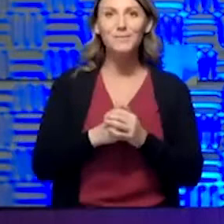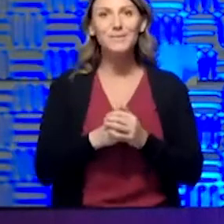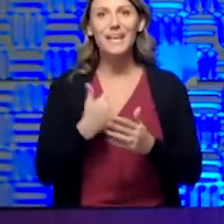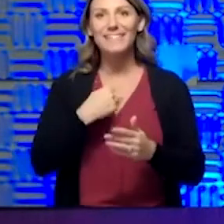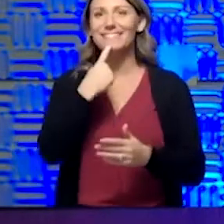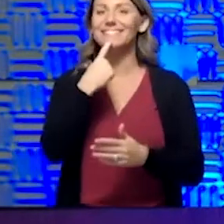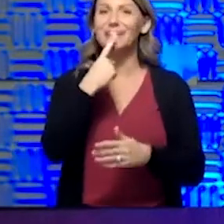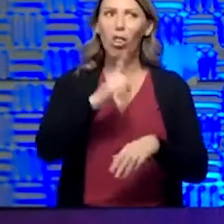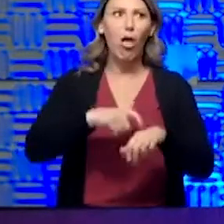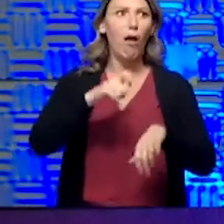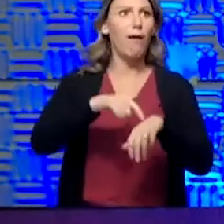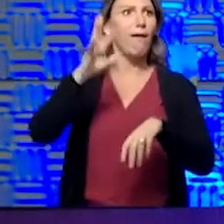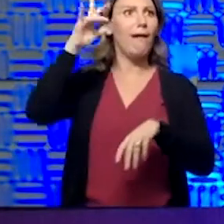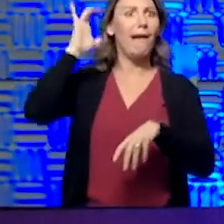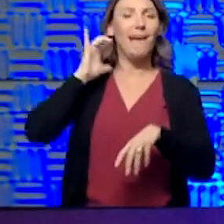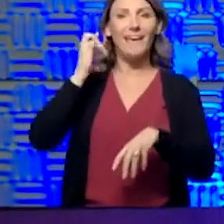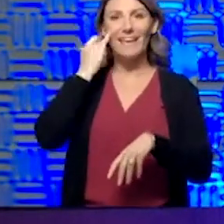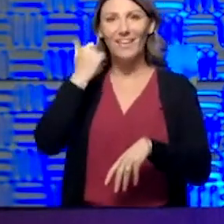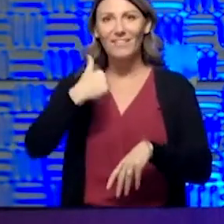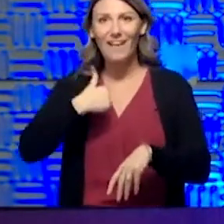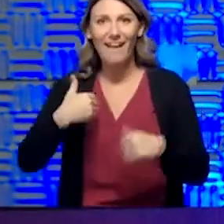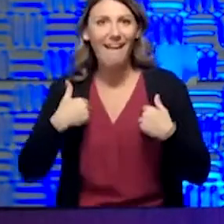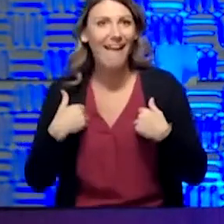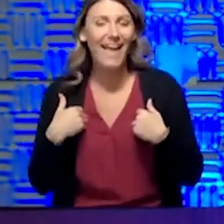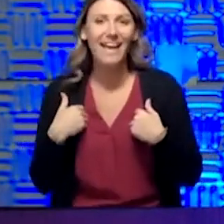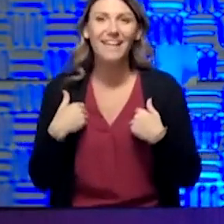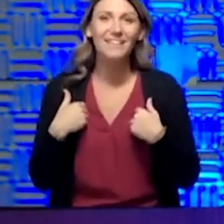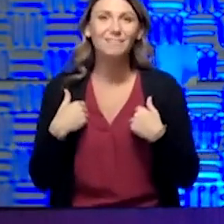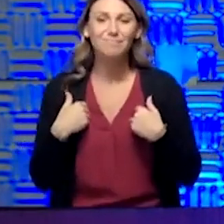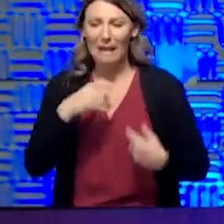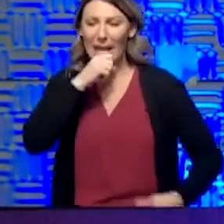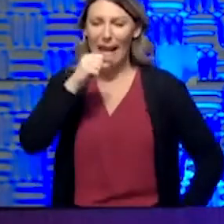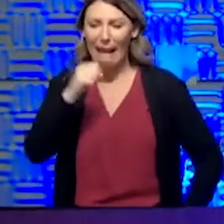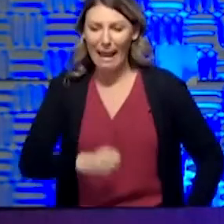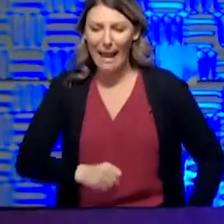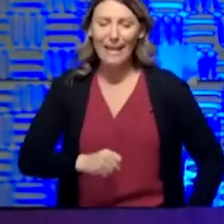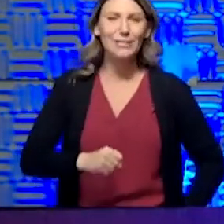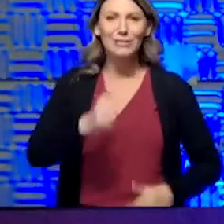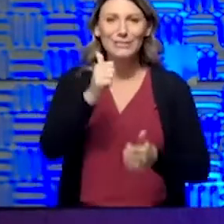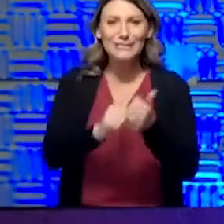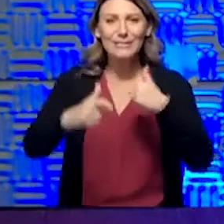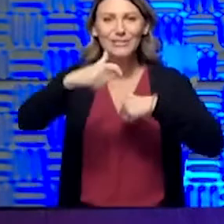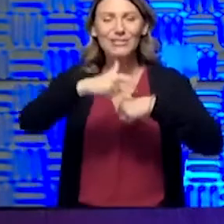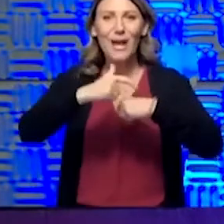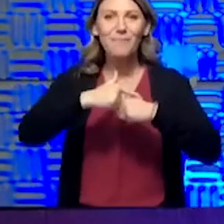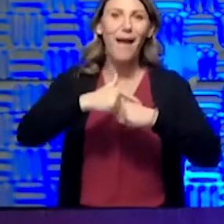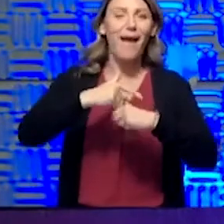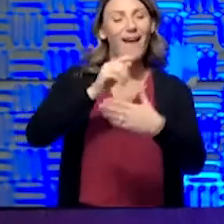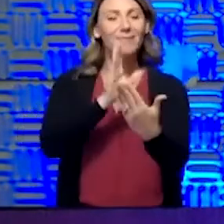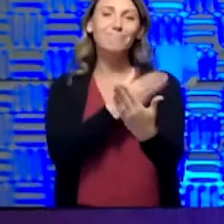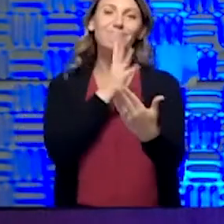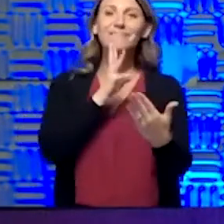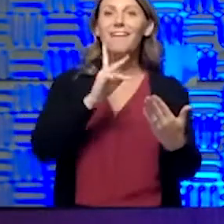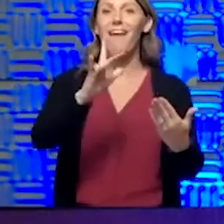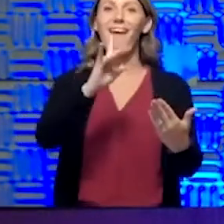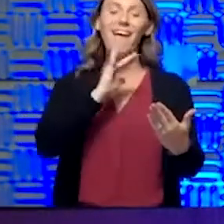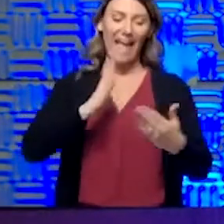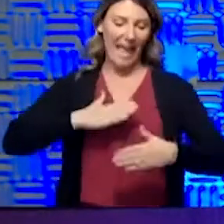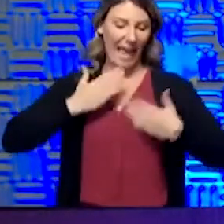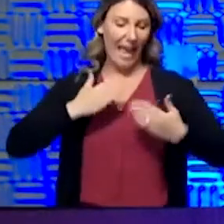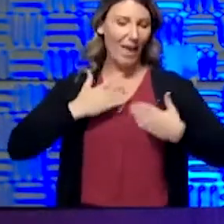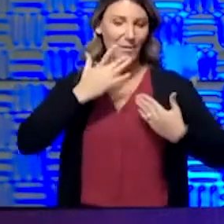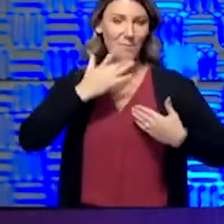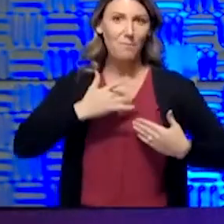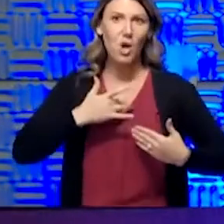ago that if I had aged by a year, every time I sang the happy birthday song, I would be a millennium older